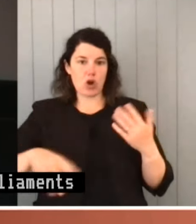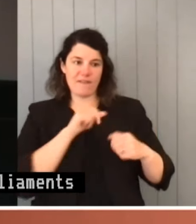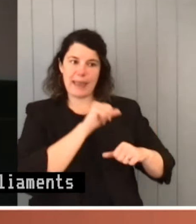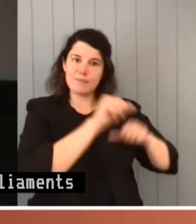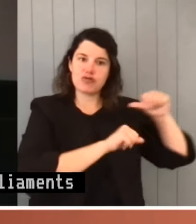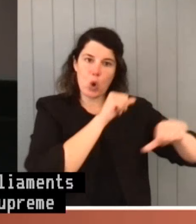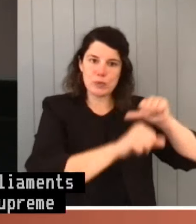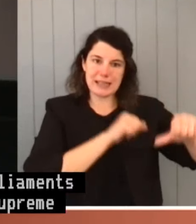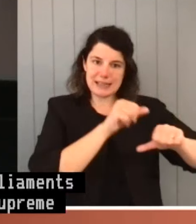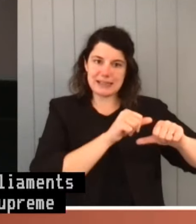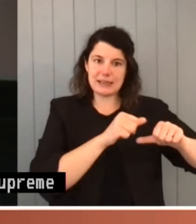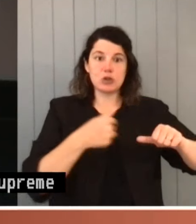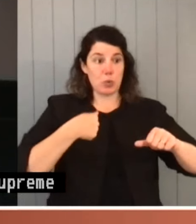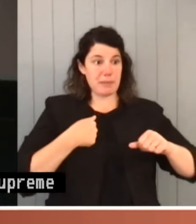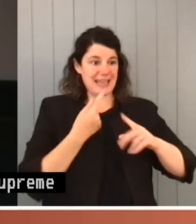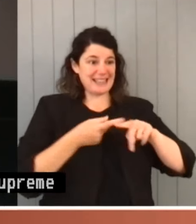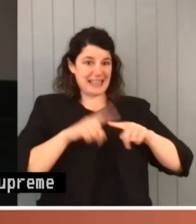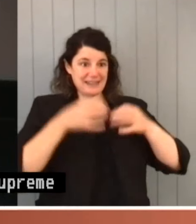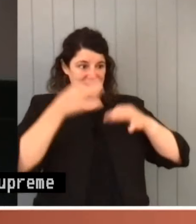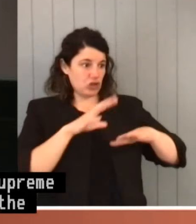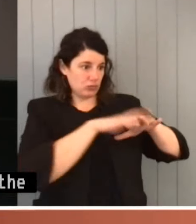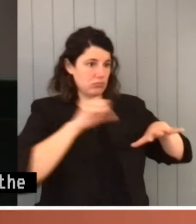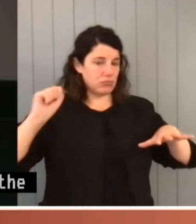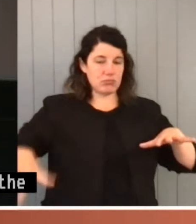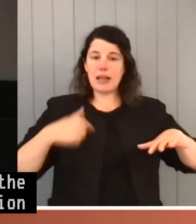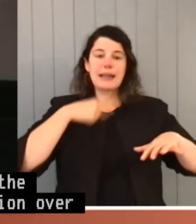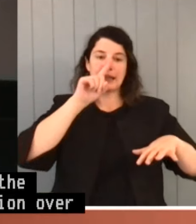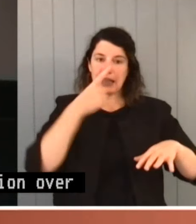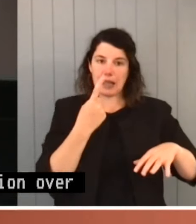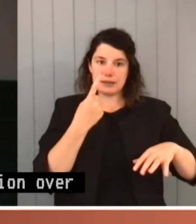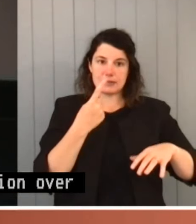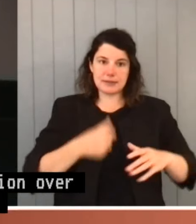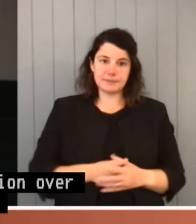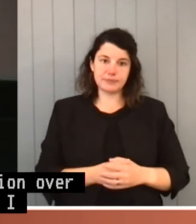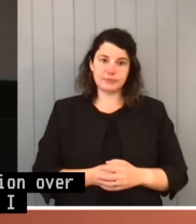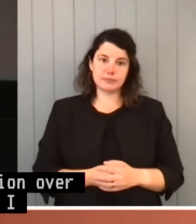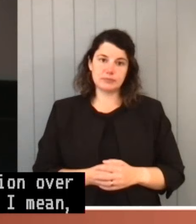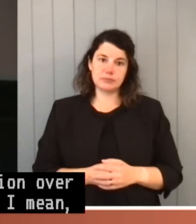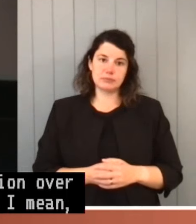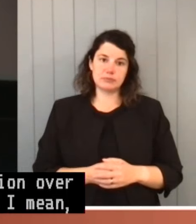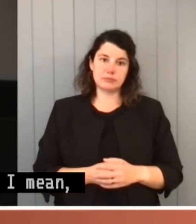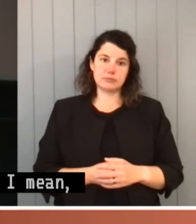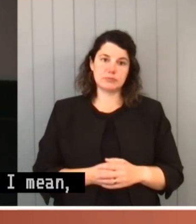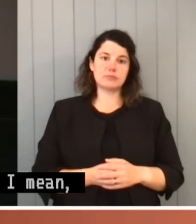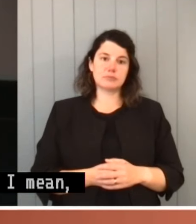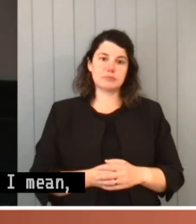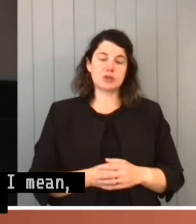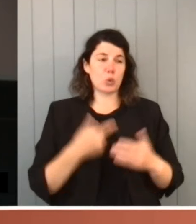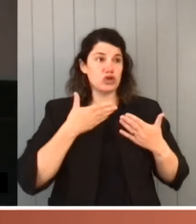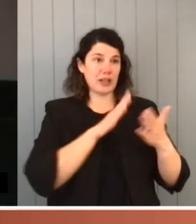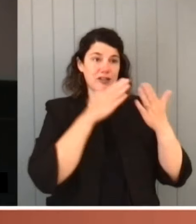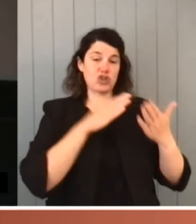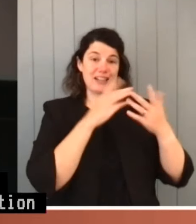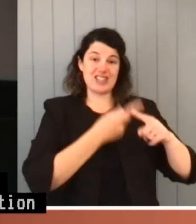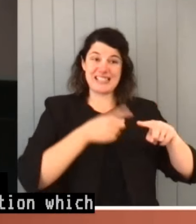executive action, by which I mean their ability to entertain challenges to executive action, which is said to be beyond the limits